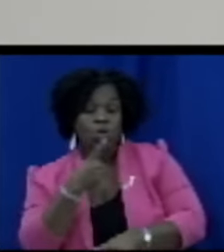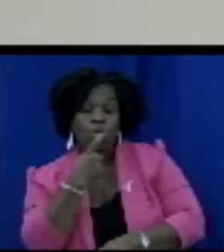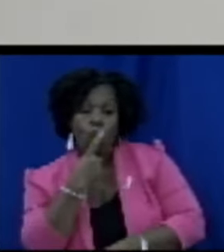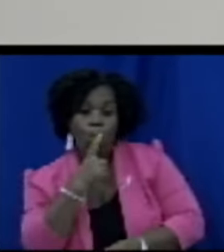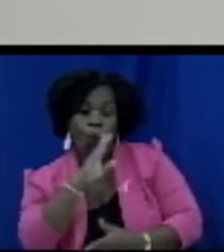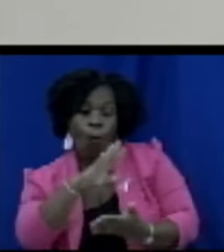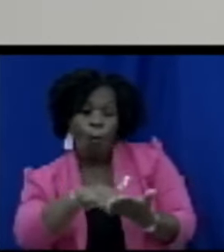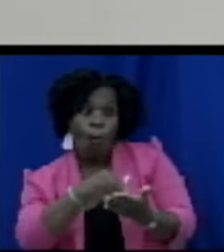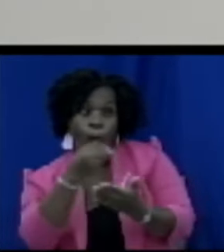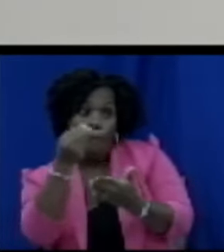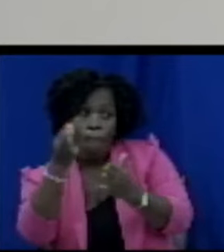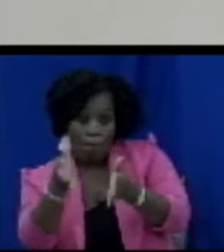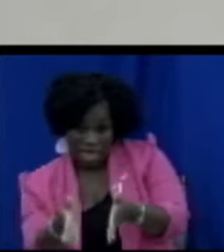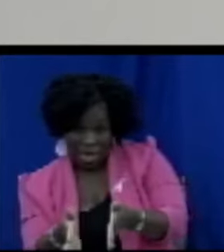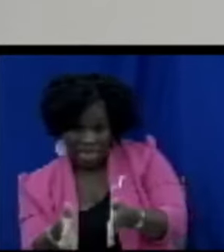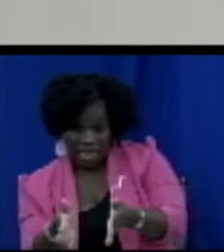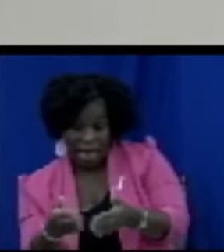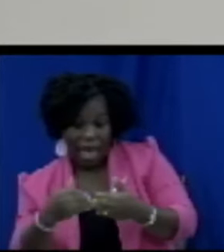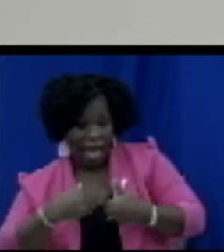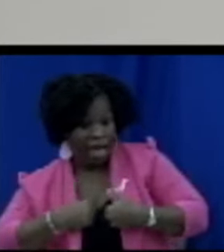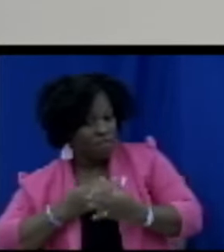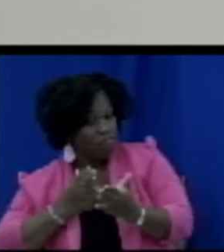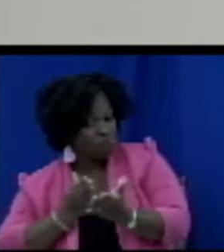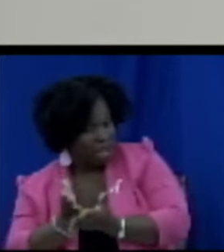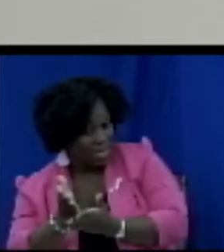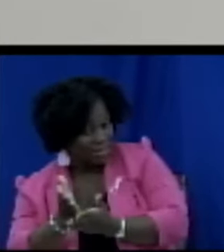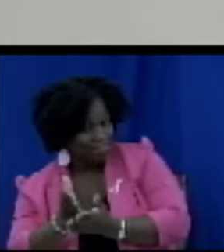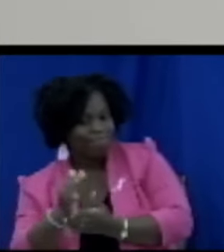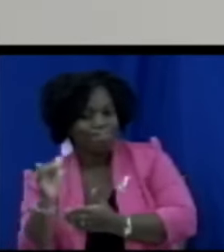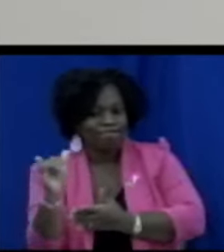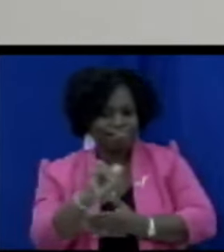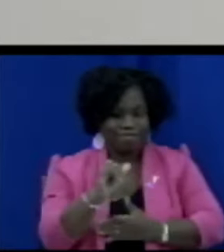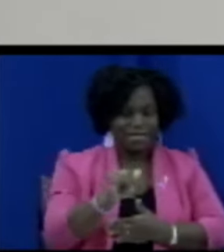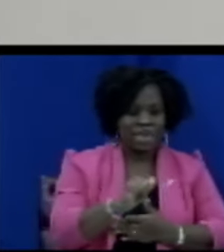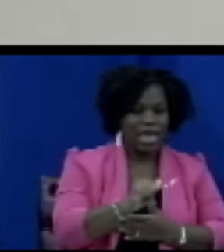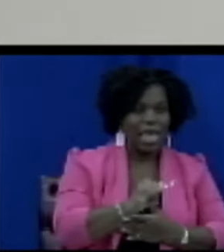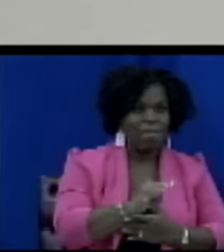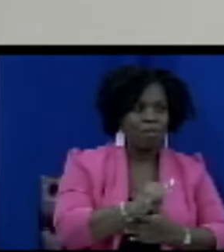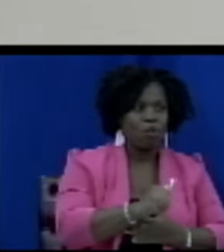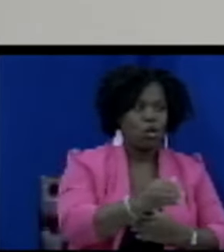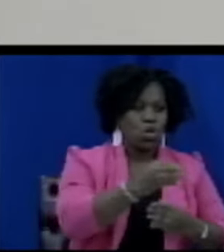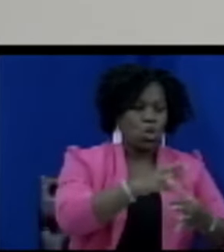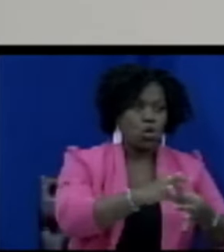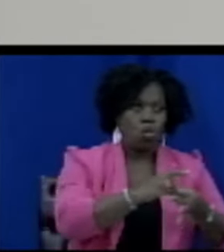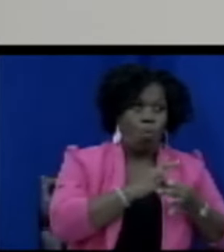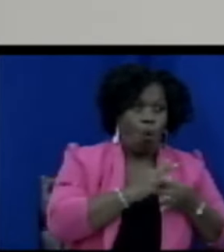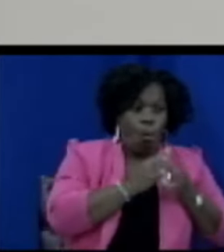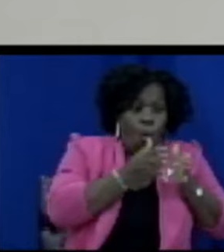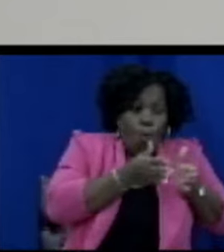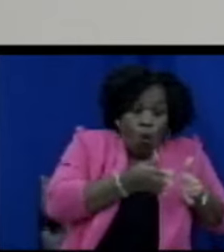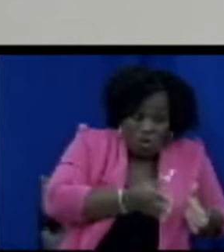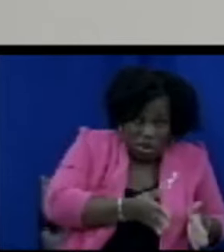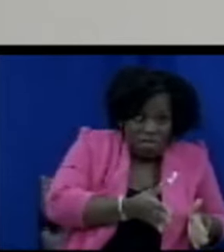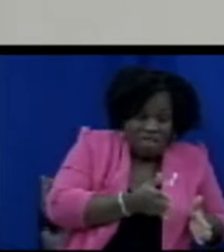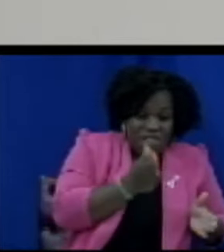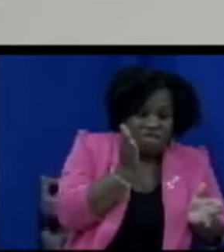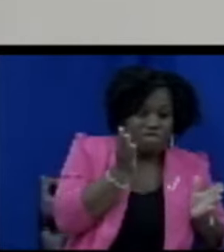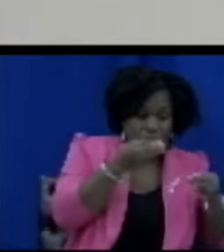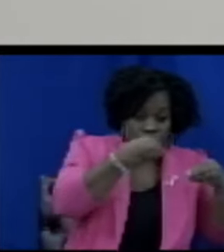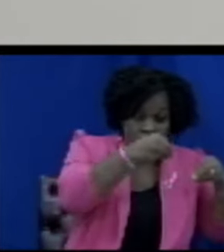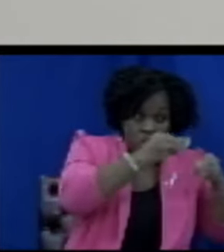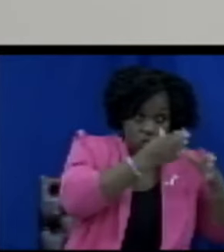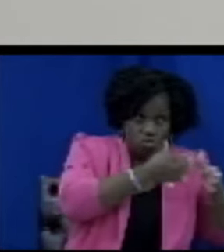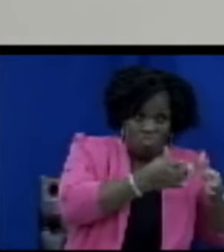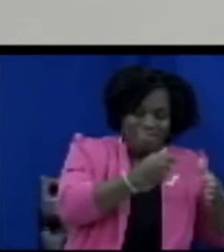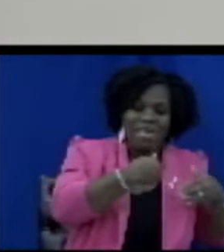so we have to be careful in terms of how we try to determine whether or not a particular item or particular product